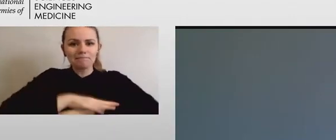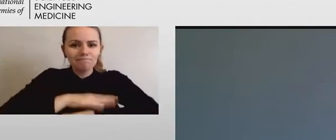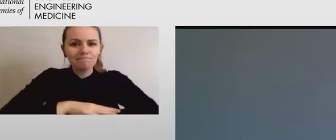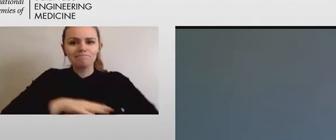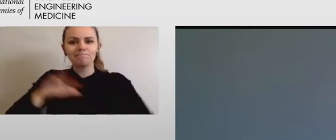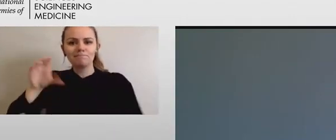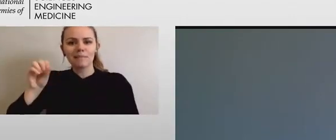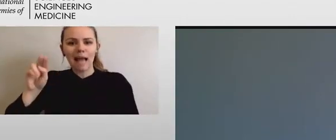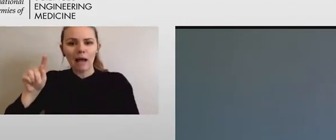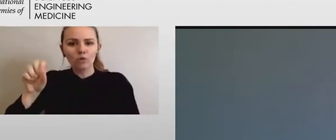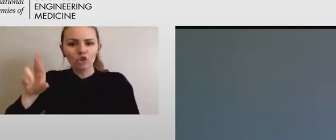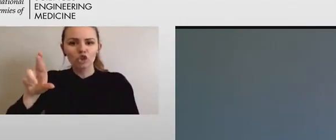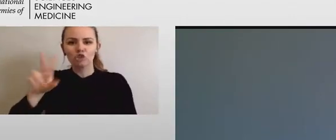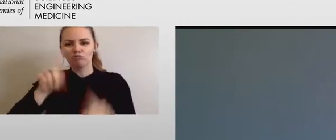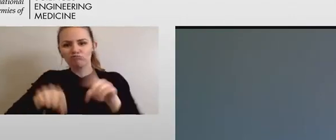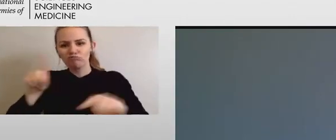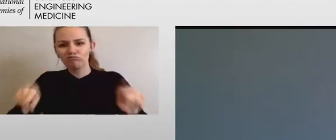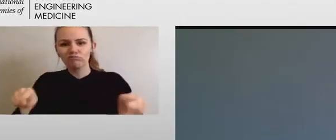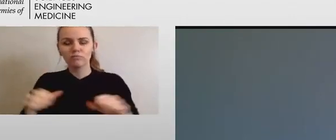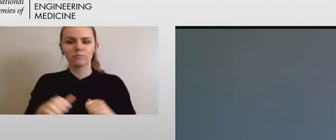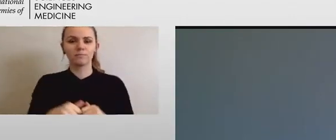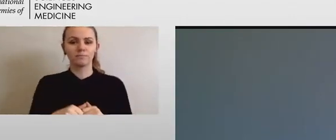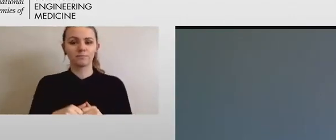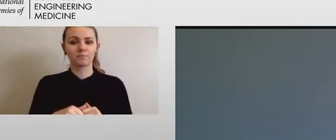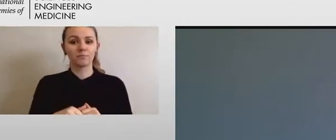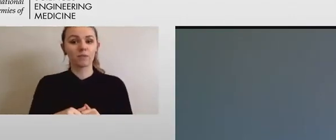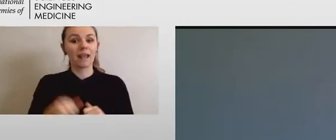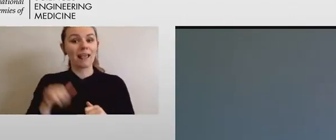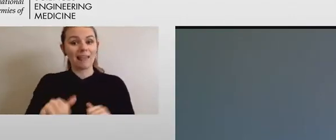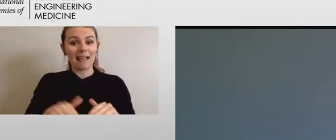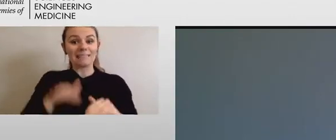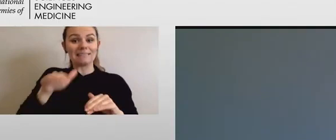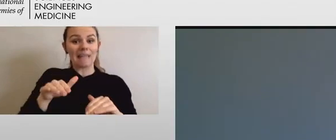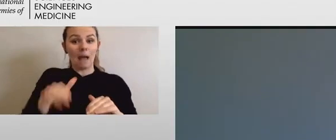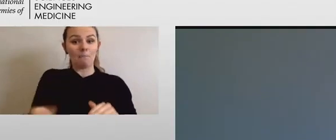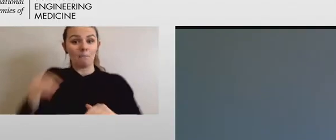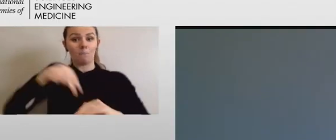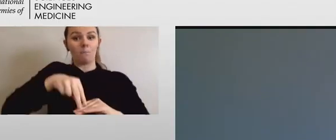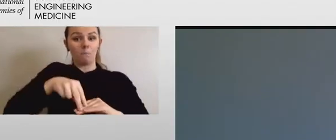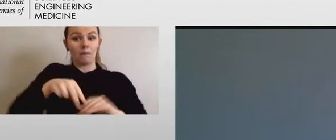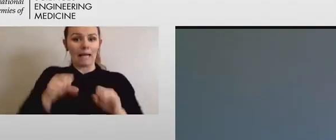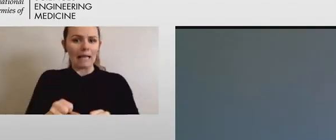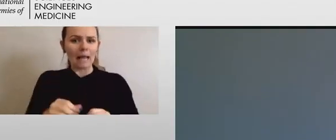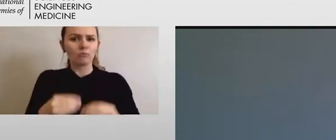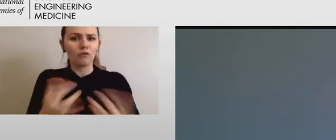access, they don't provide inclusion because they